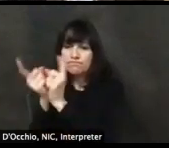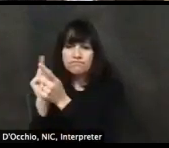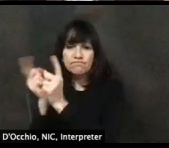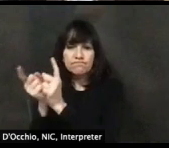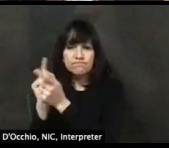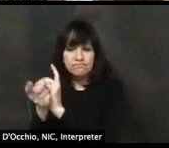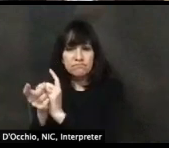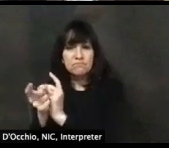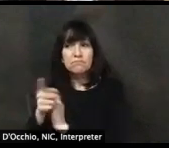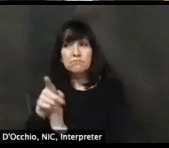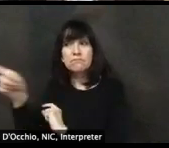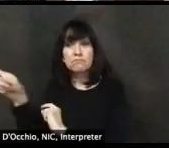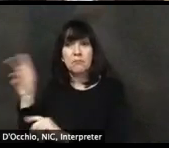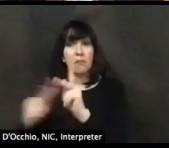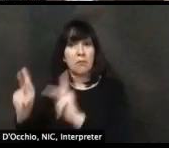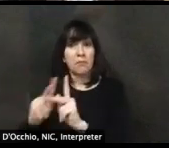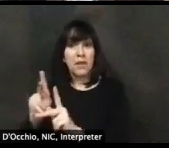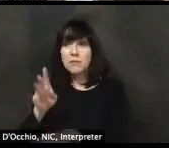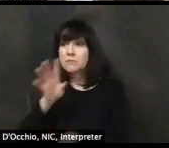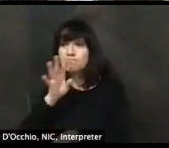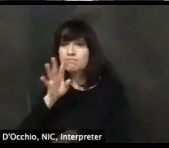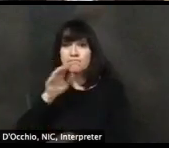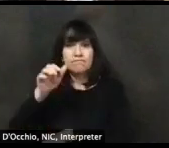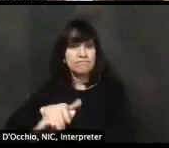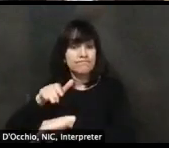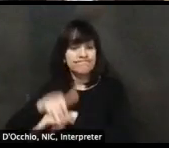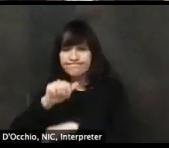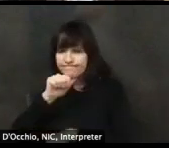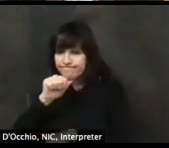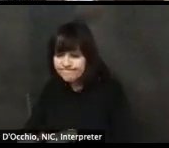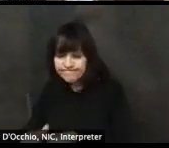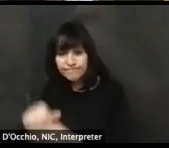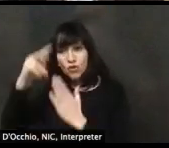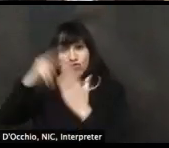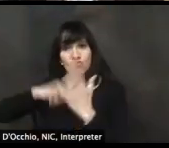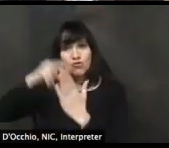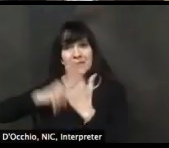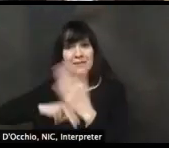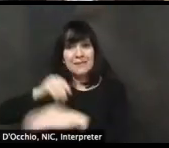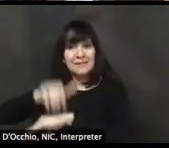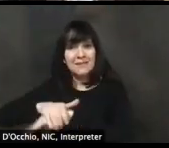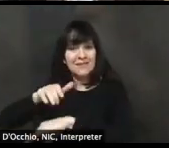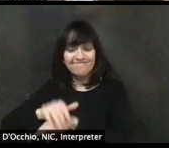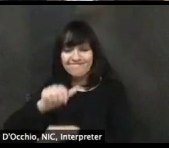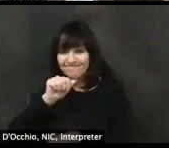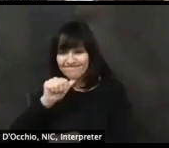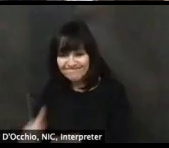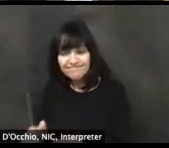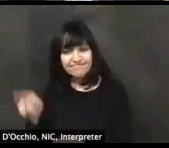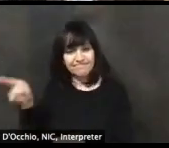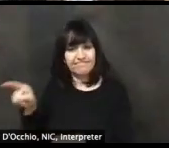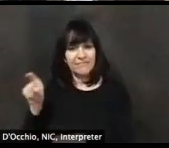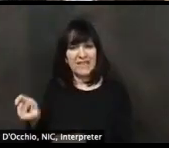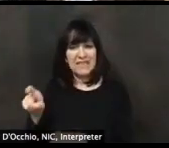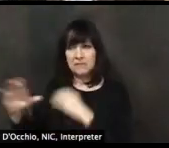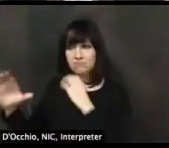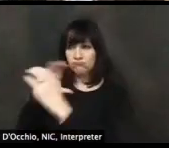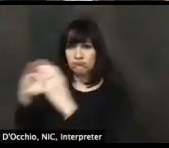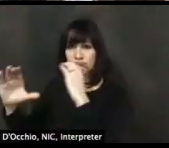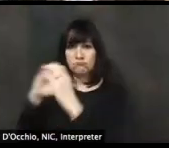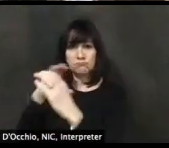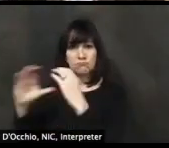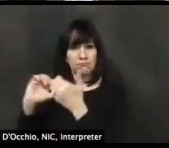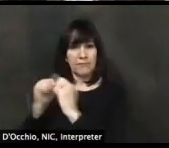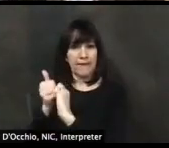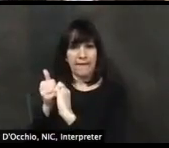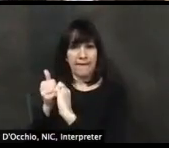this is an area I know that the division of public health, when the time is right, will also be answering some of your questions and comments, because we do know